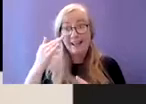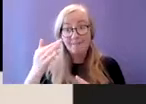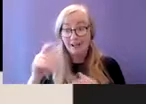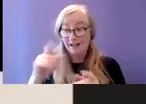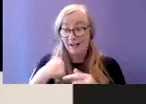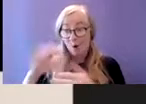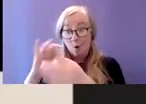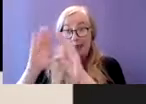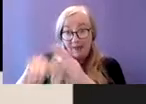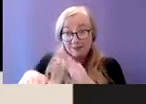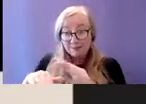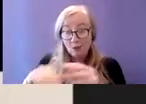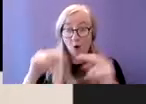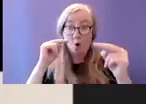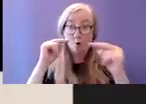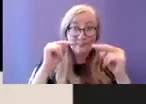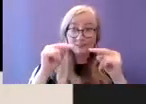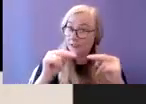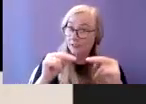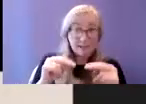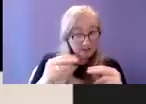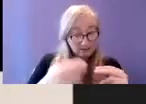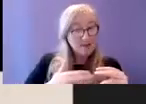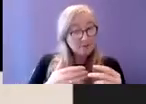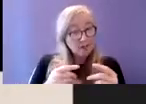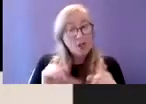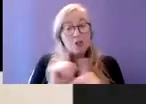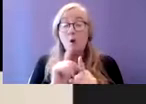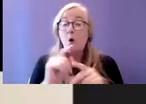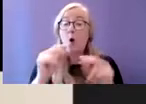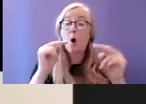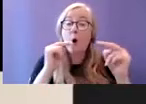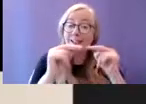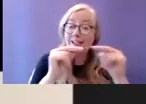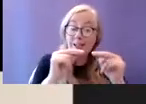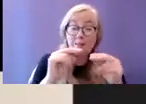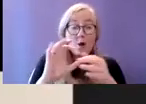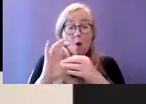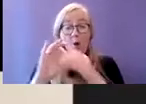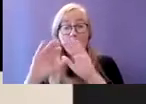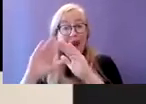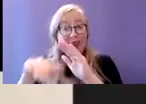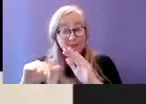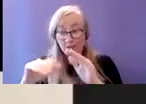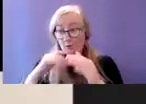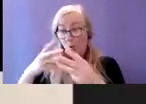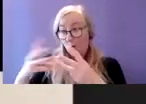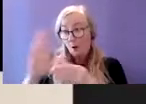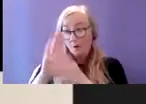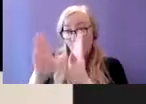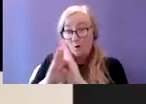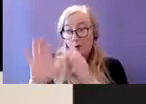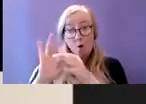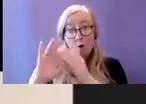autism and homelessness I sense many became homeless as their parents could not cope